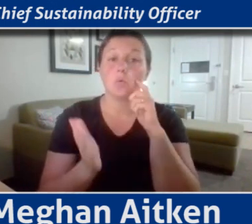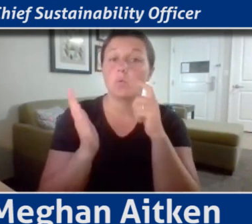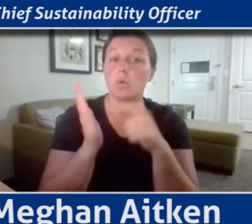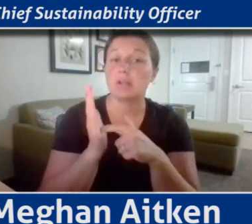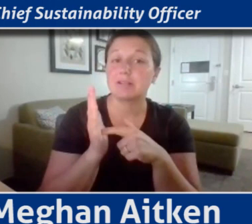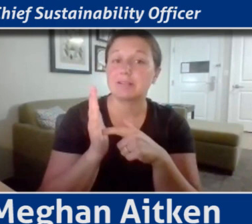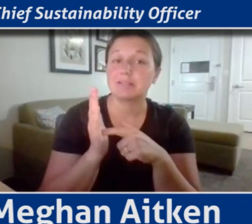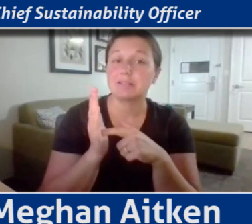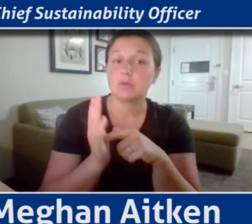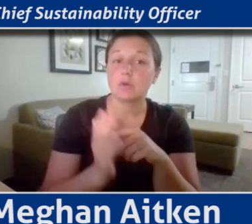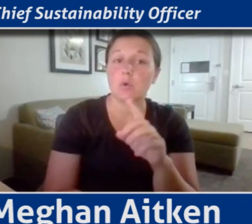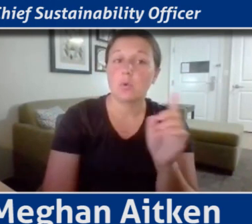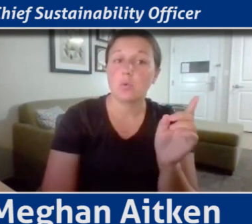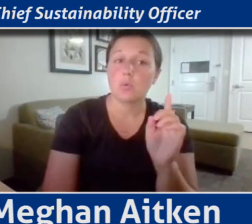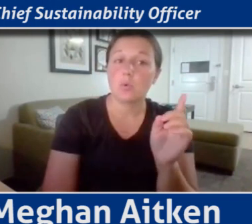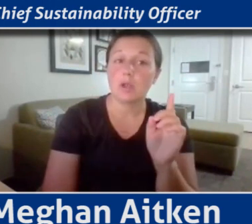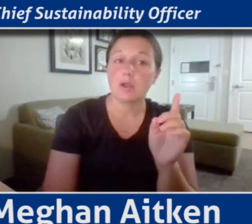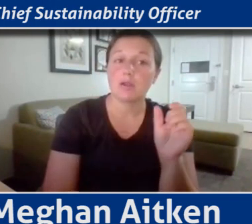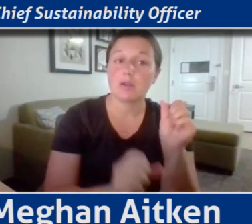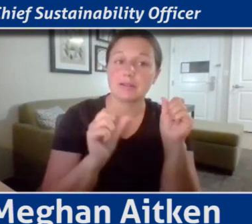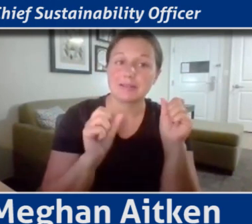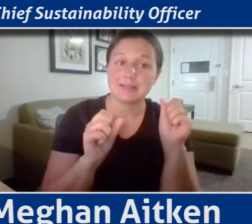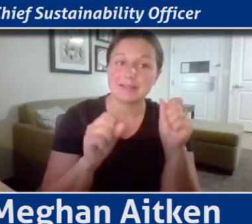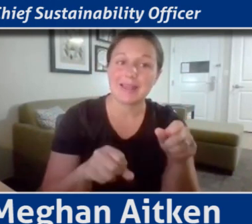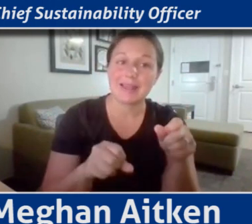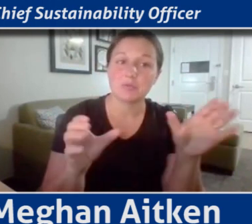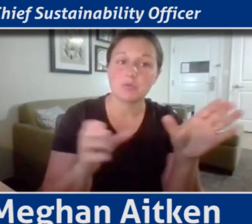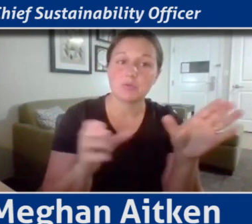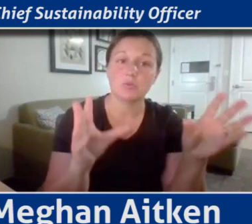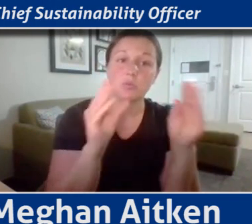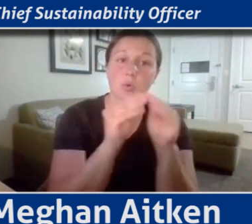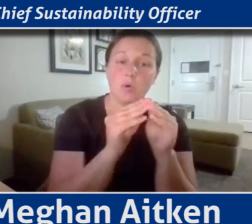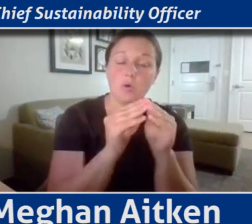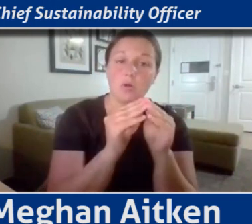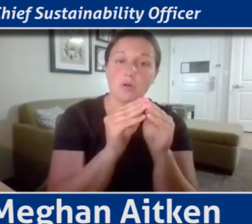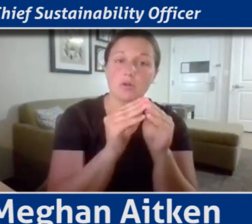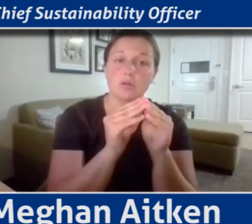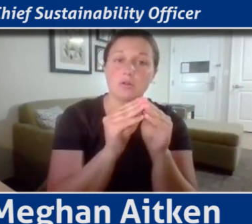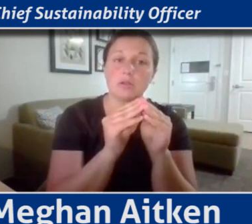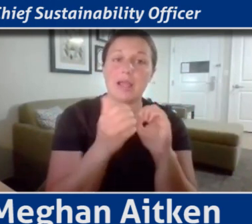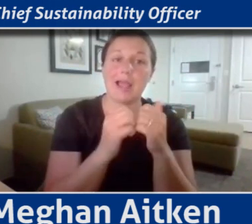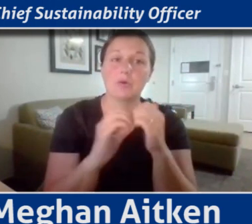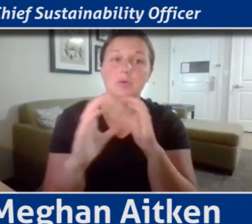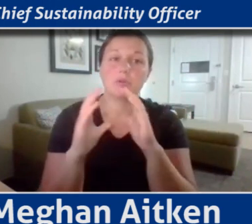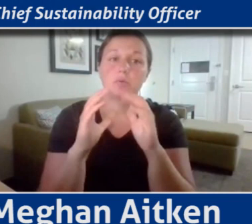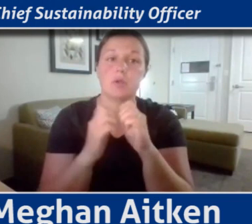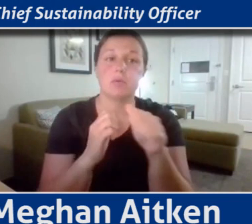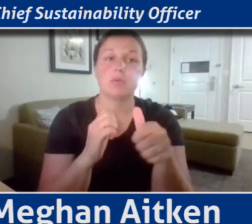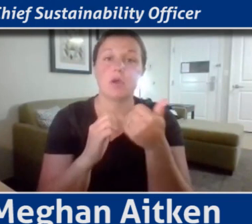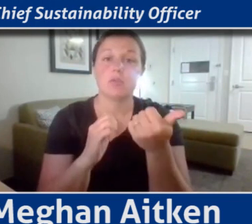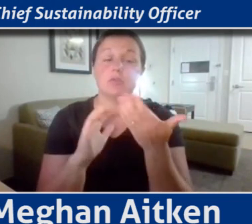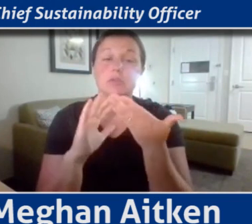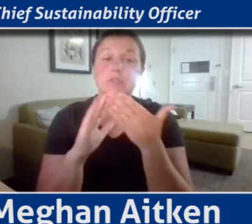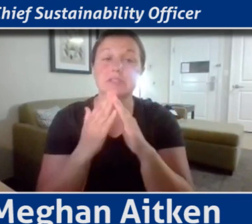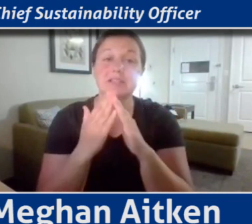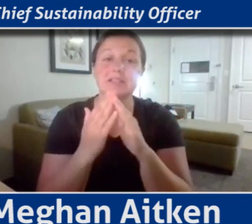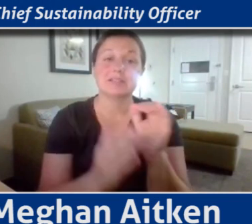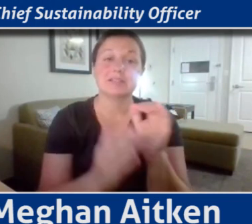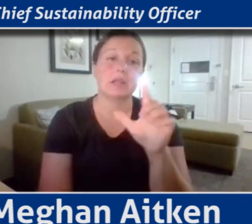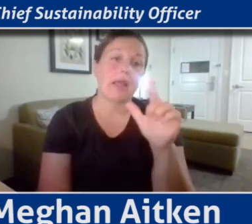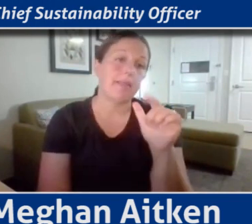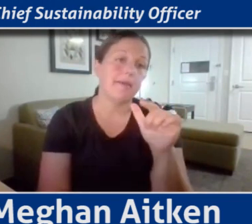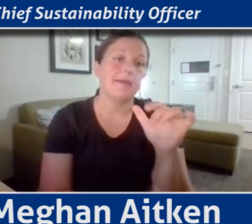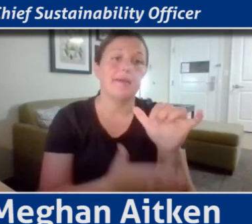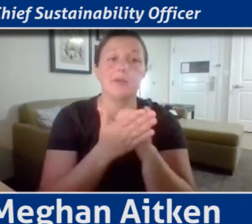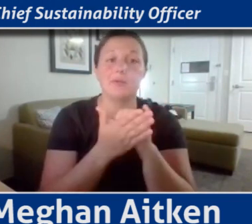then use the SDGs and the framework to communicate with other cities, such as LA, New York,